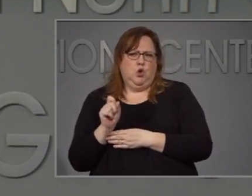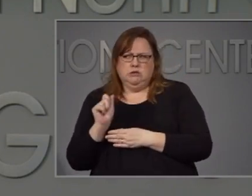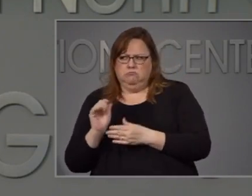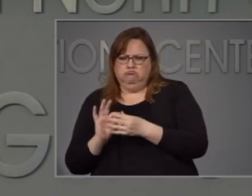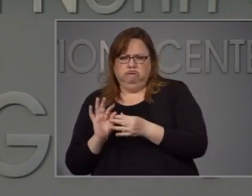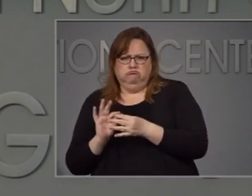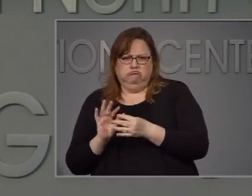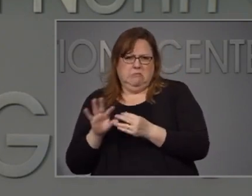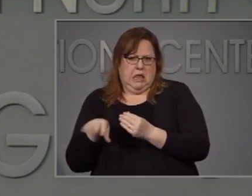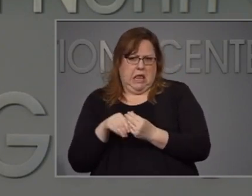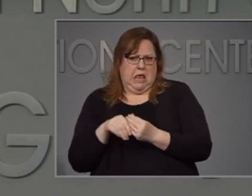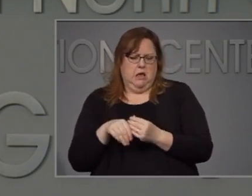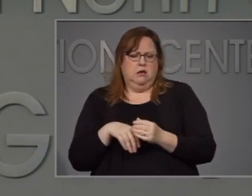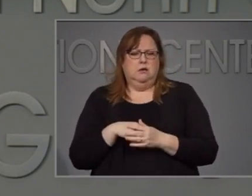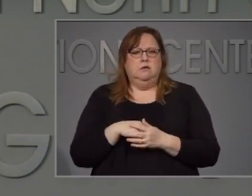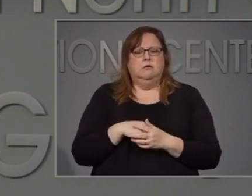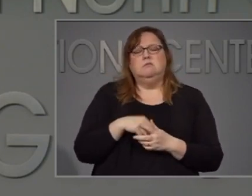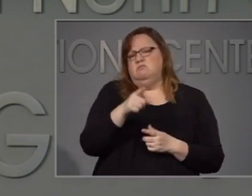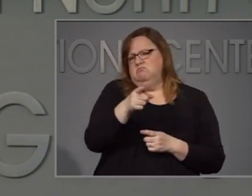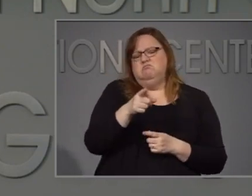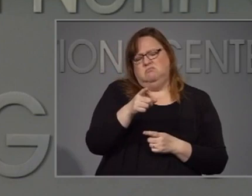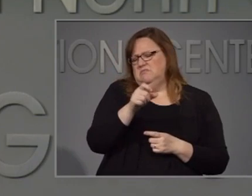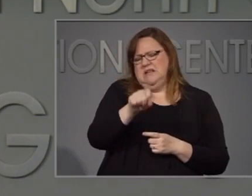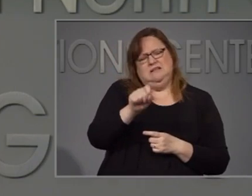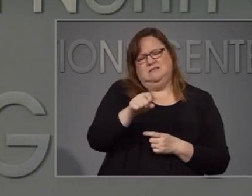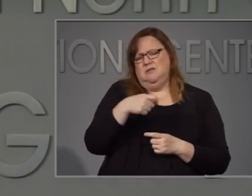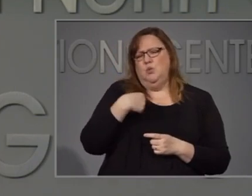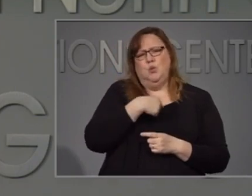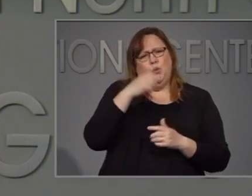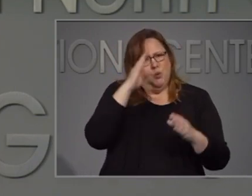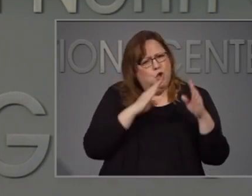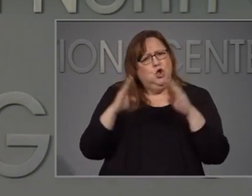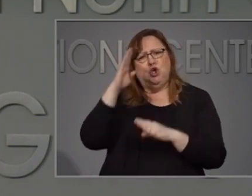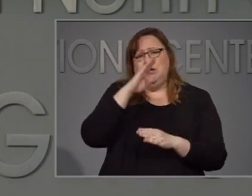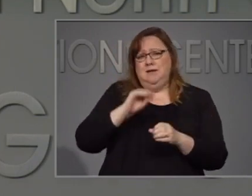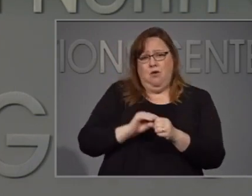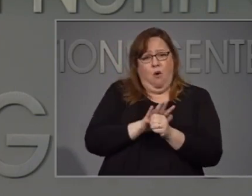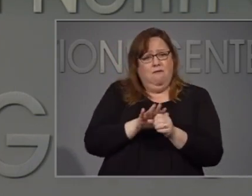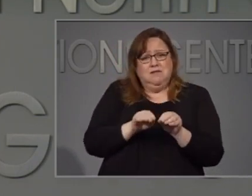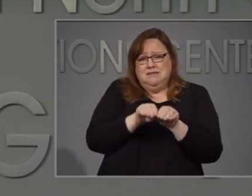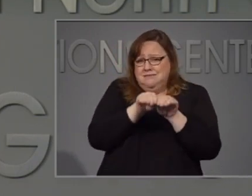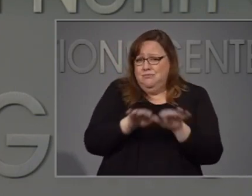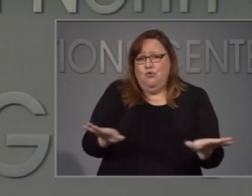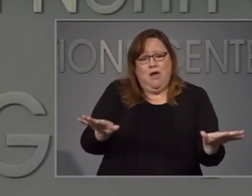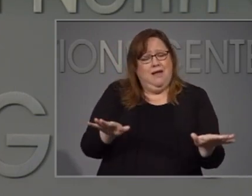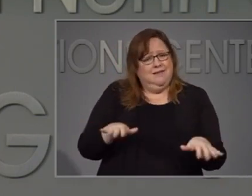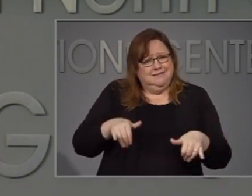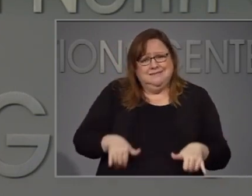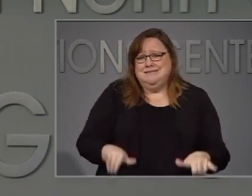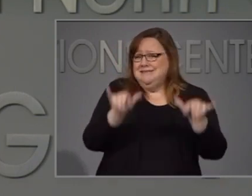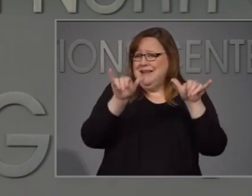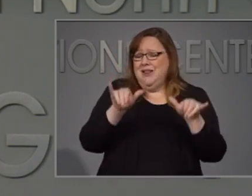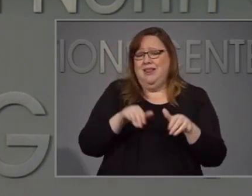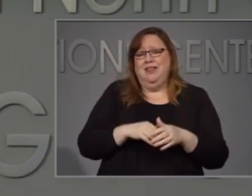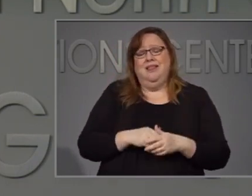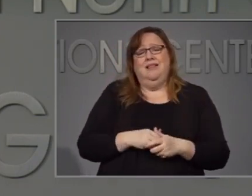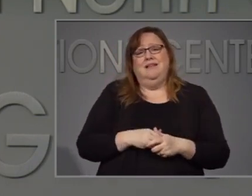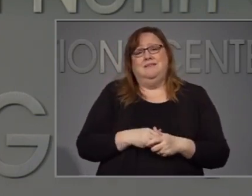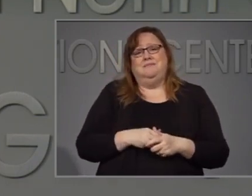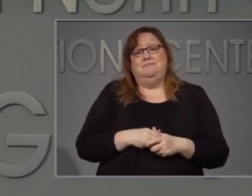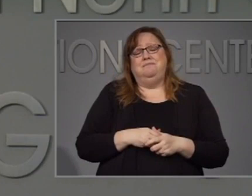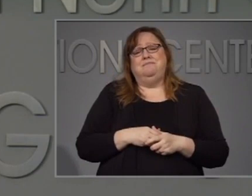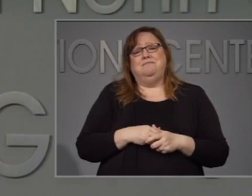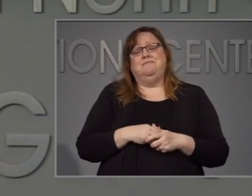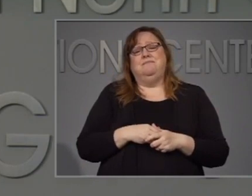a minute. Yes, we continue to worry about the spread of COVID-19, and when you think about that, and I